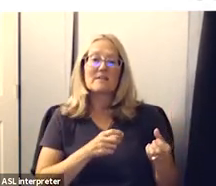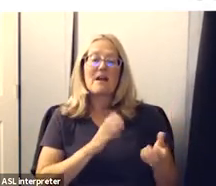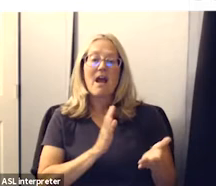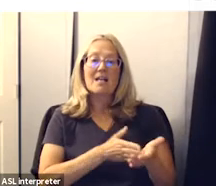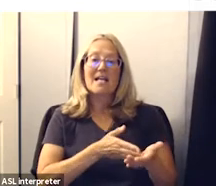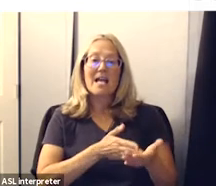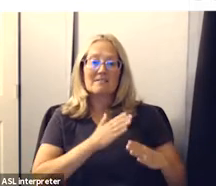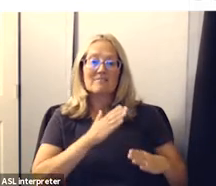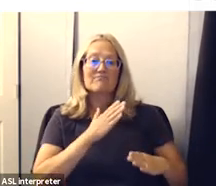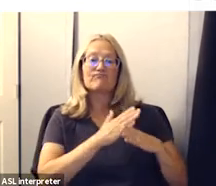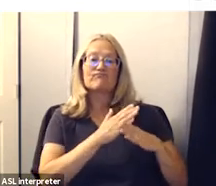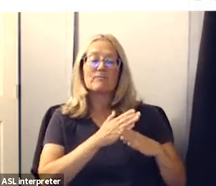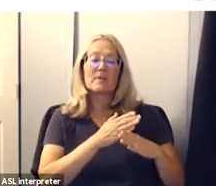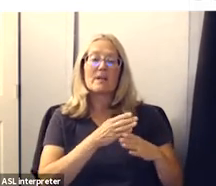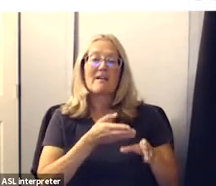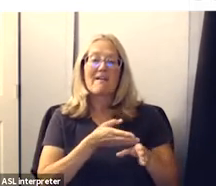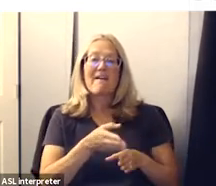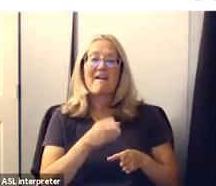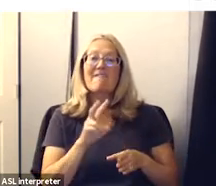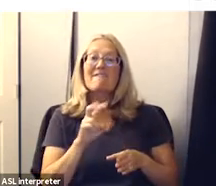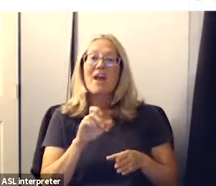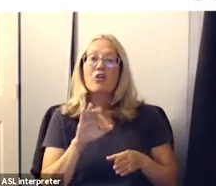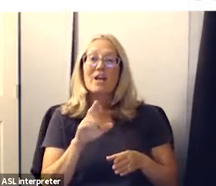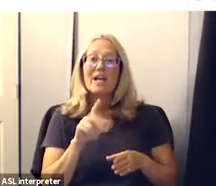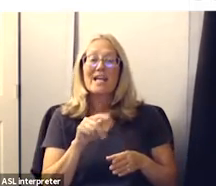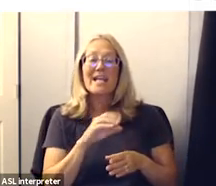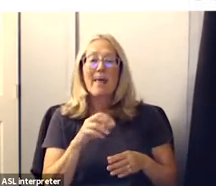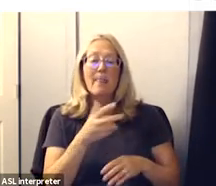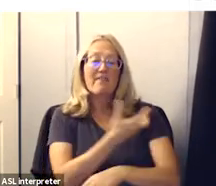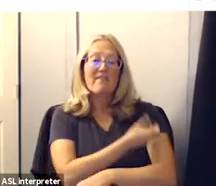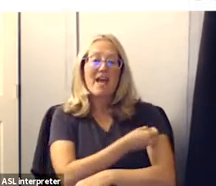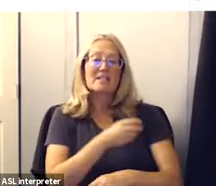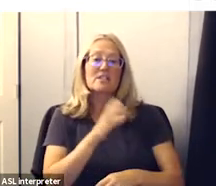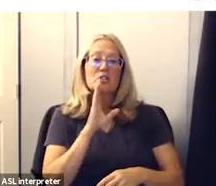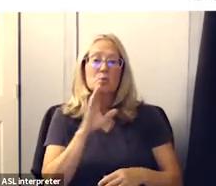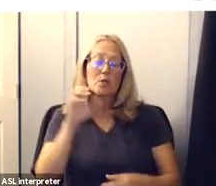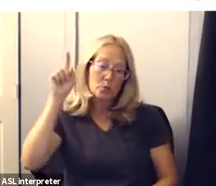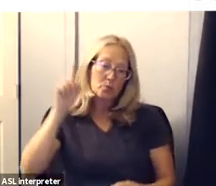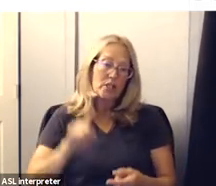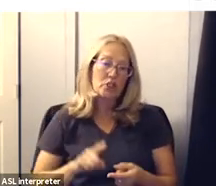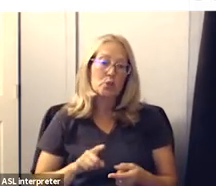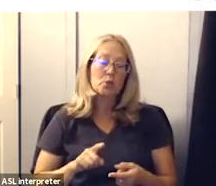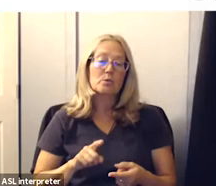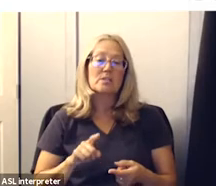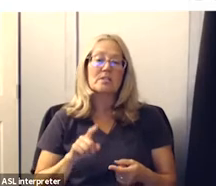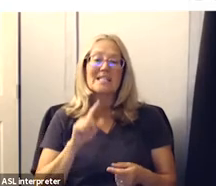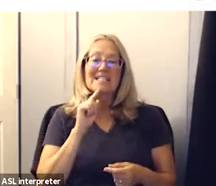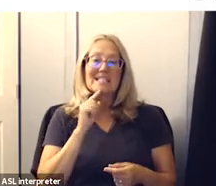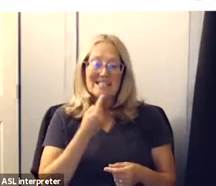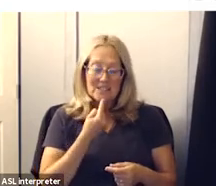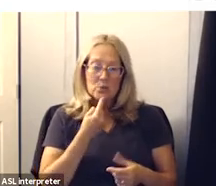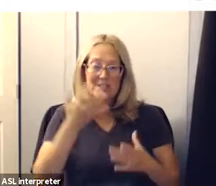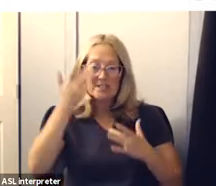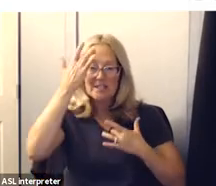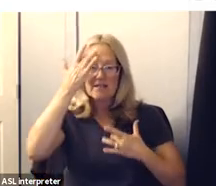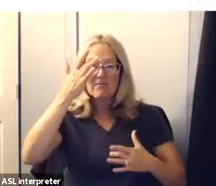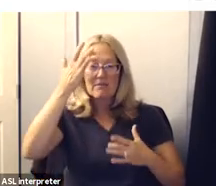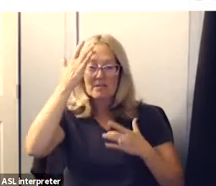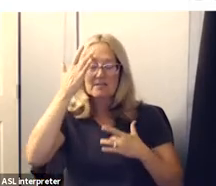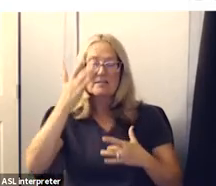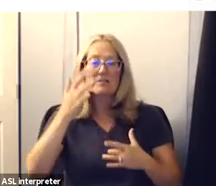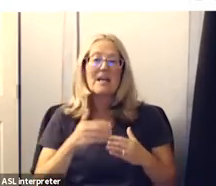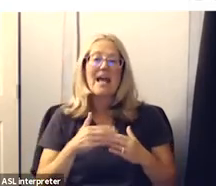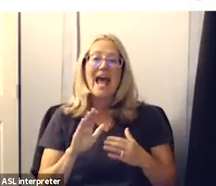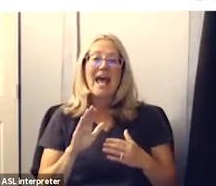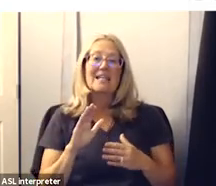to become infected the vaccines dramatically reduce the risk of serious illness that leads to